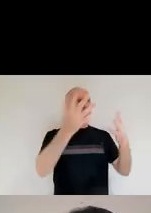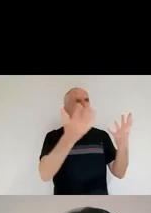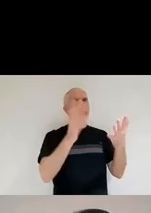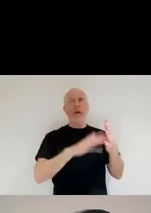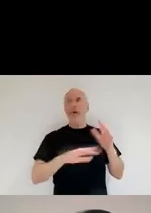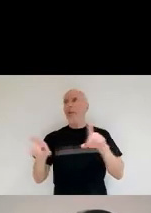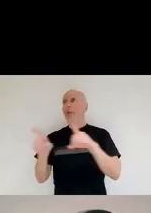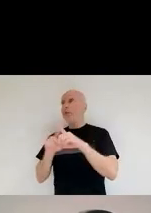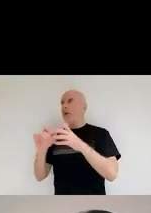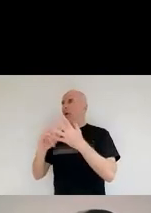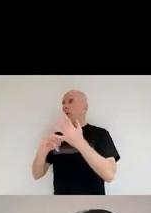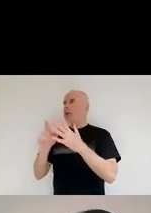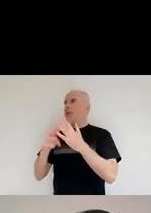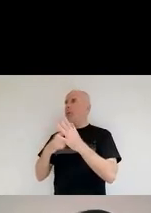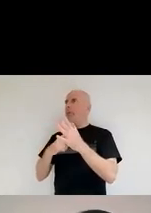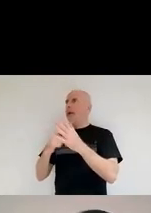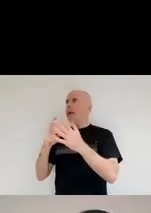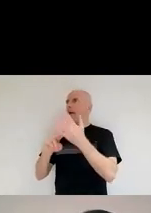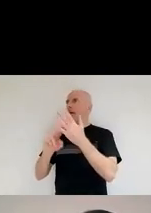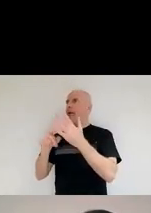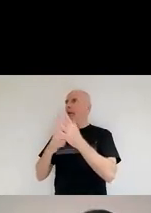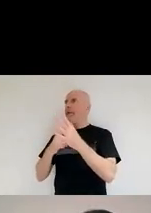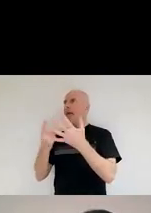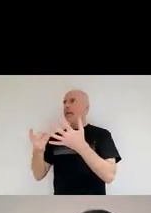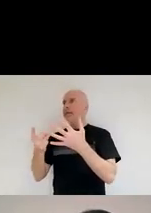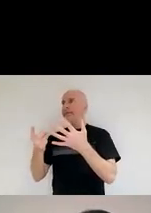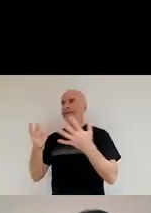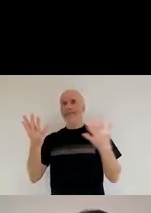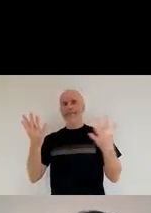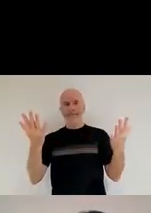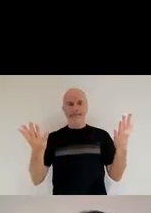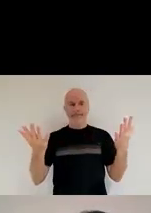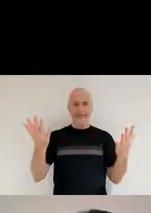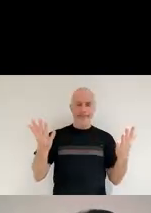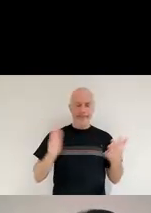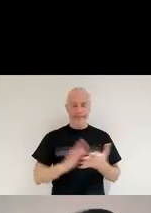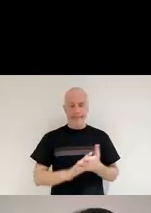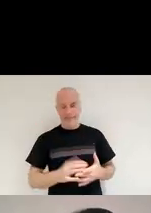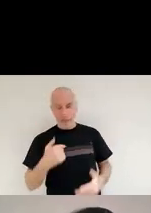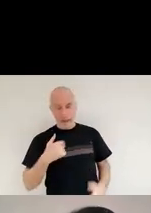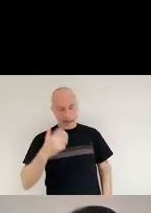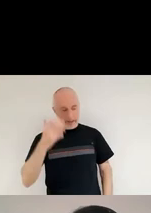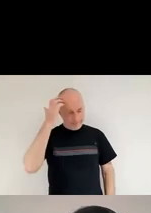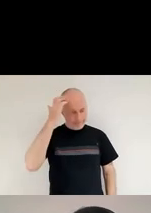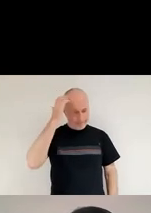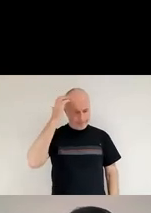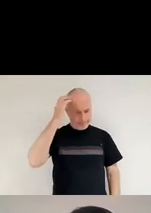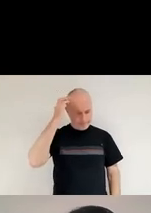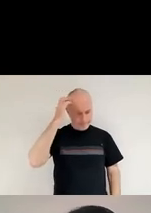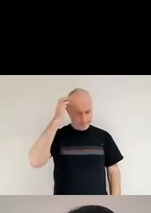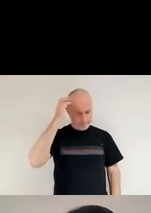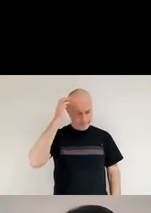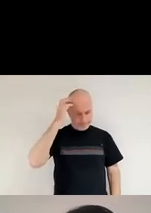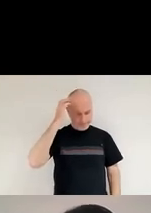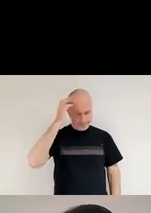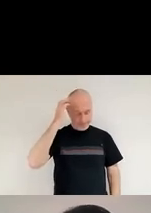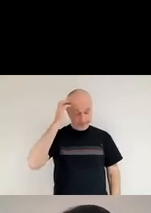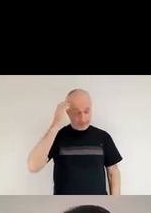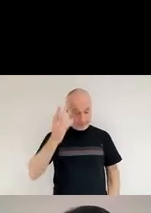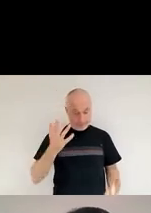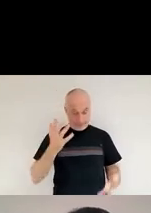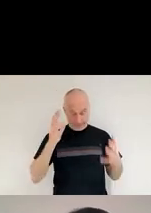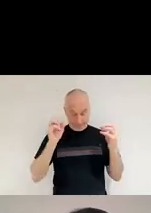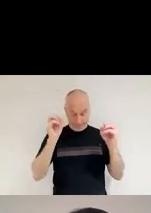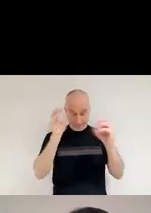unless we got something wrong in our modeling. So actually, we astronomers are still pretty confused